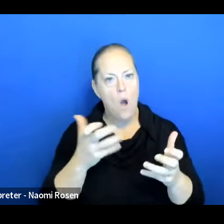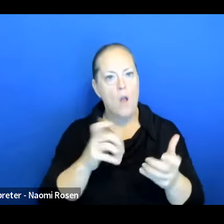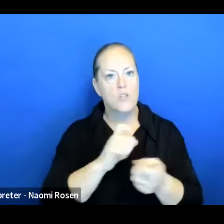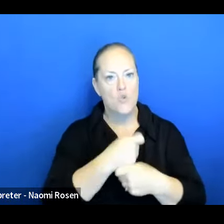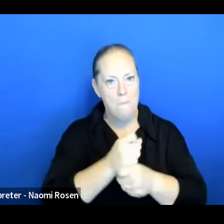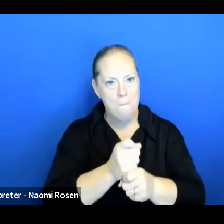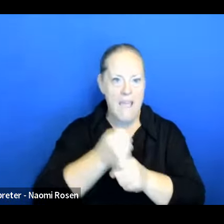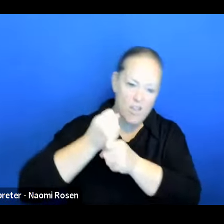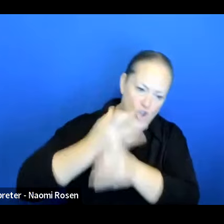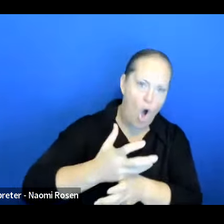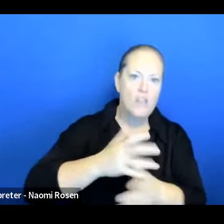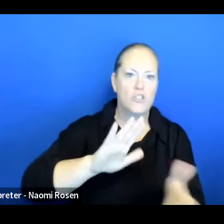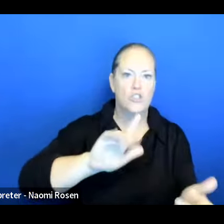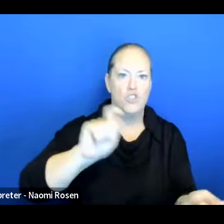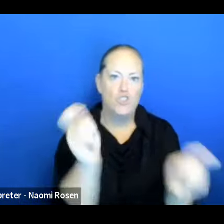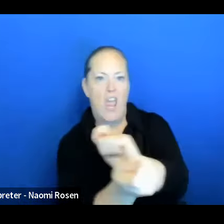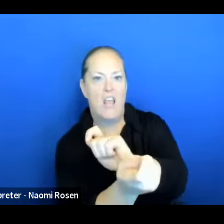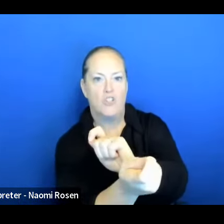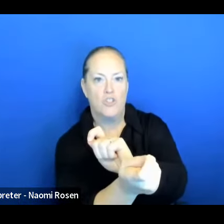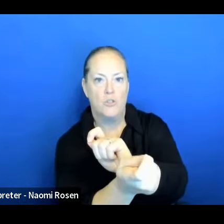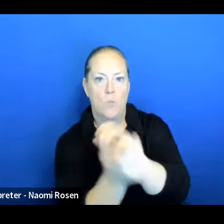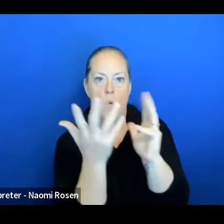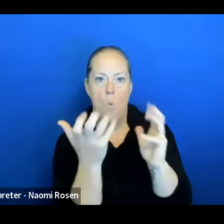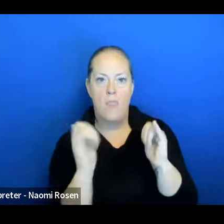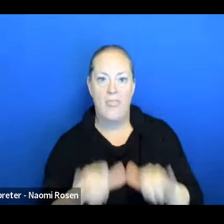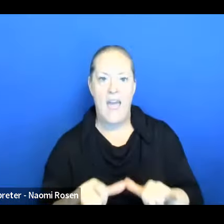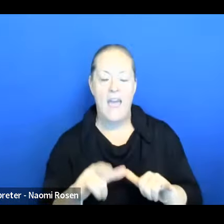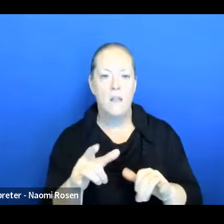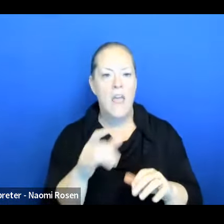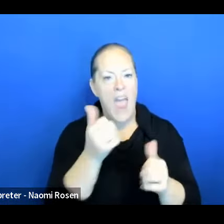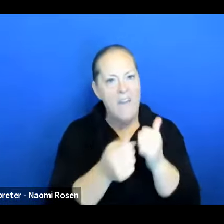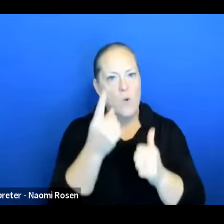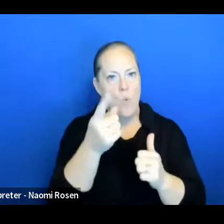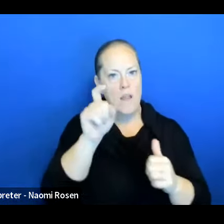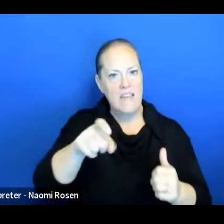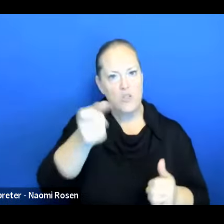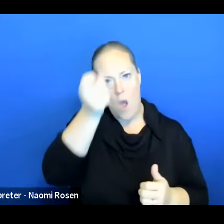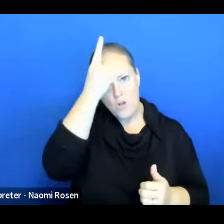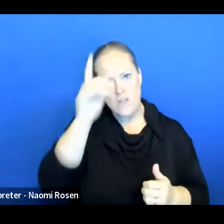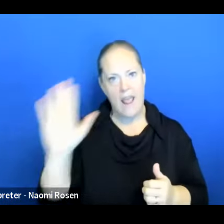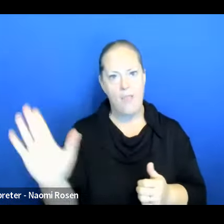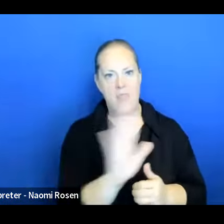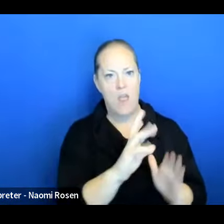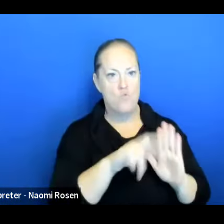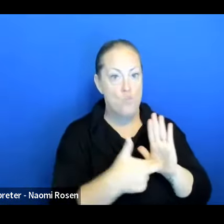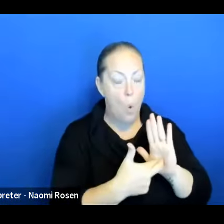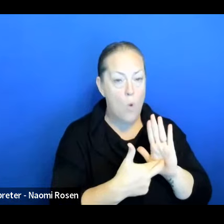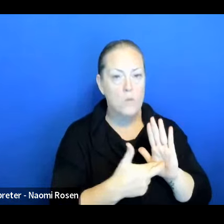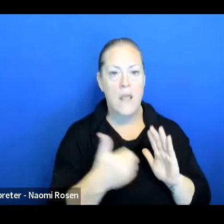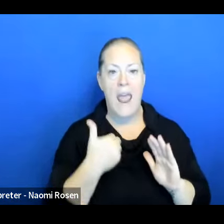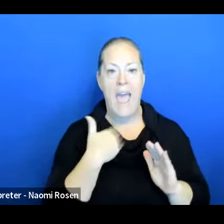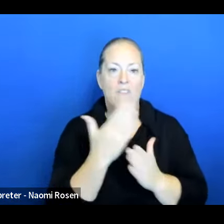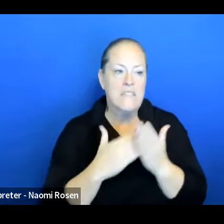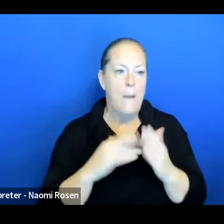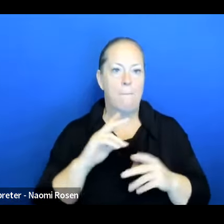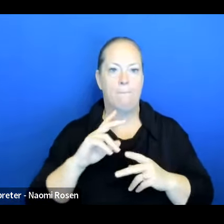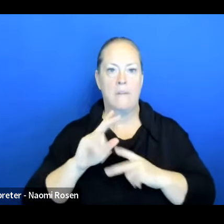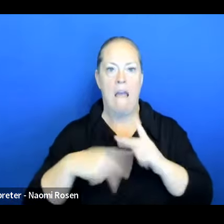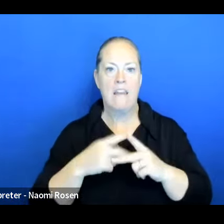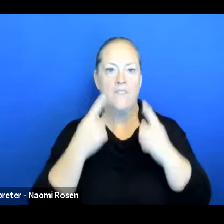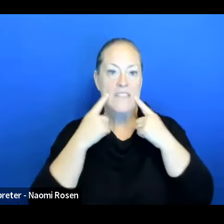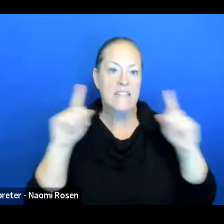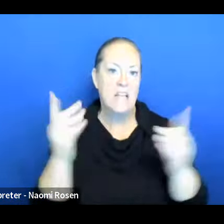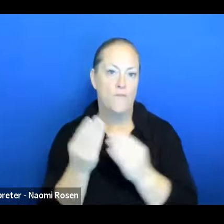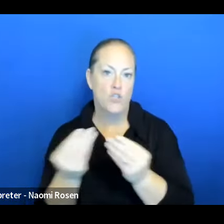everyone coming to the table, understanding their roles and actually having a solution, some type of success at the end.